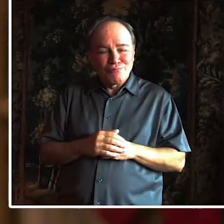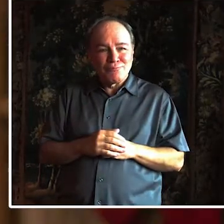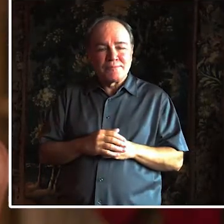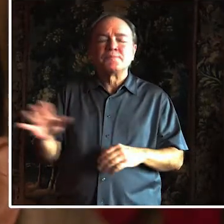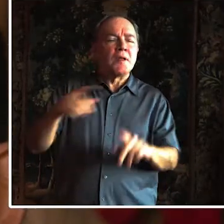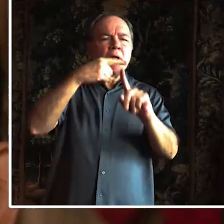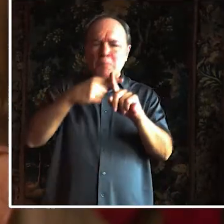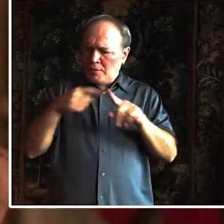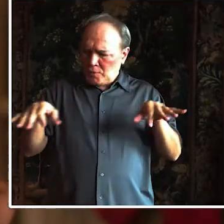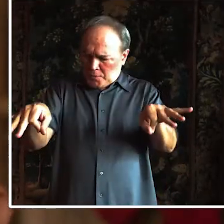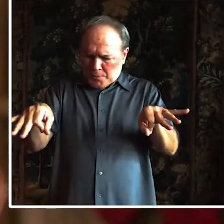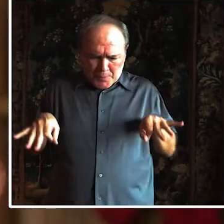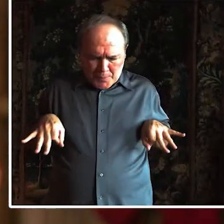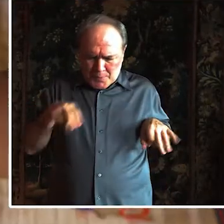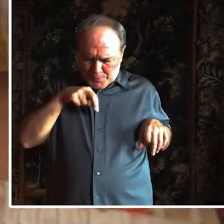I like it.